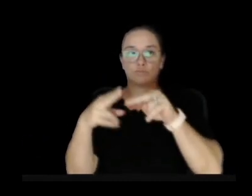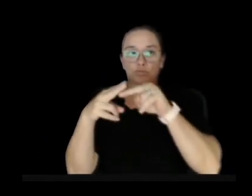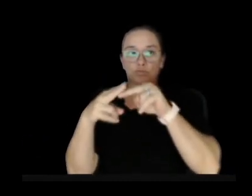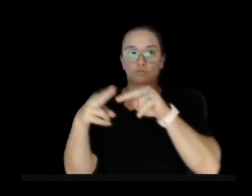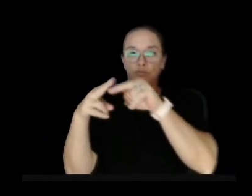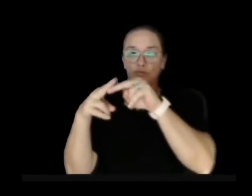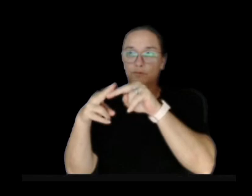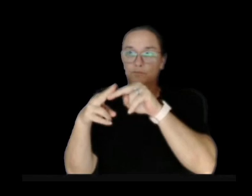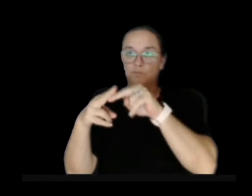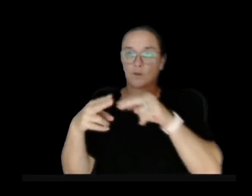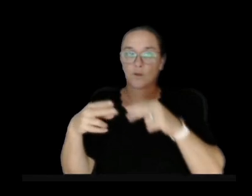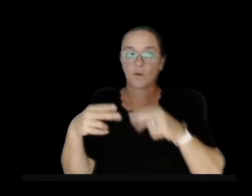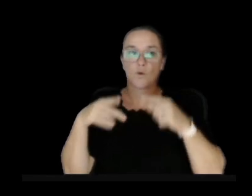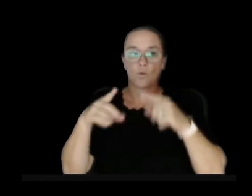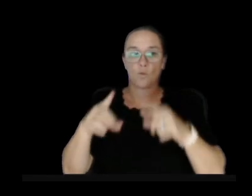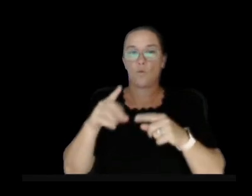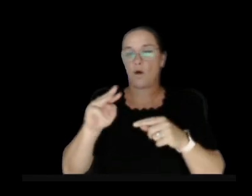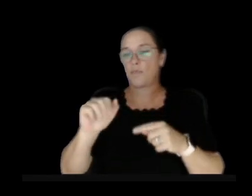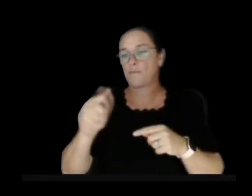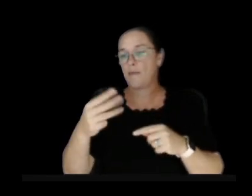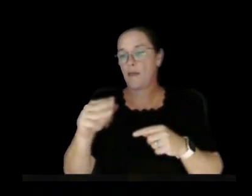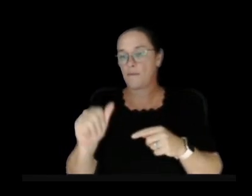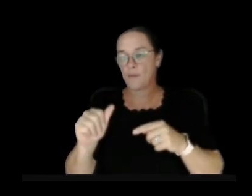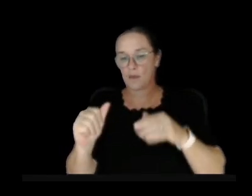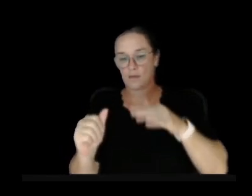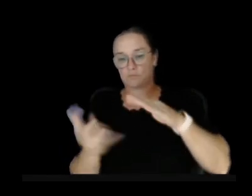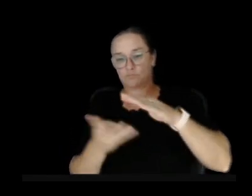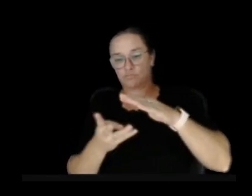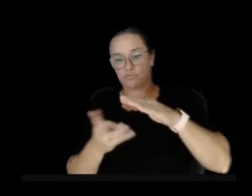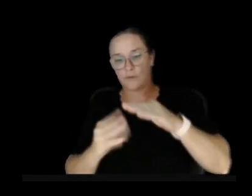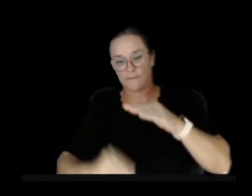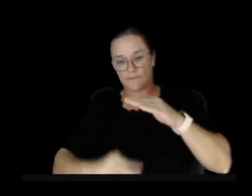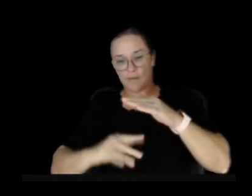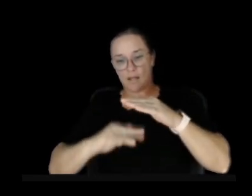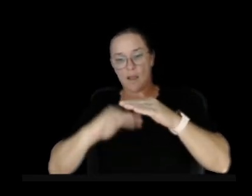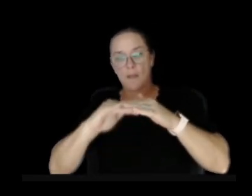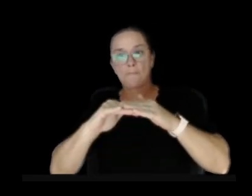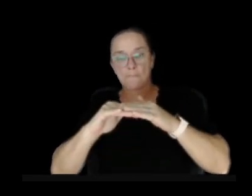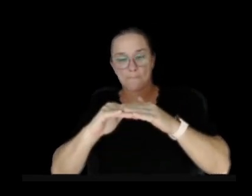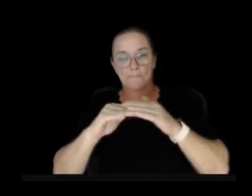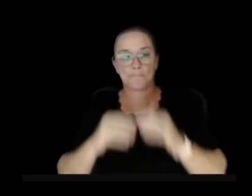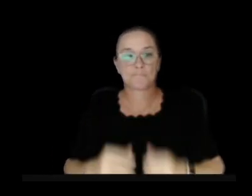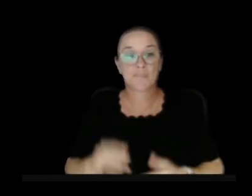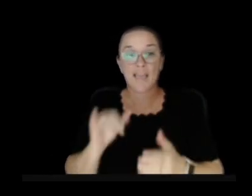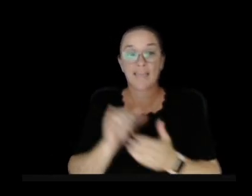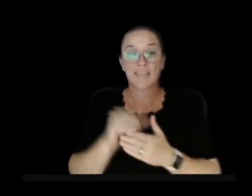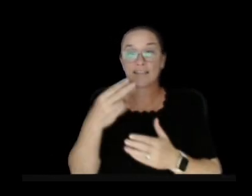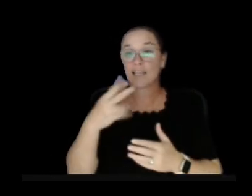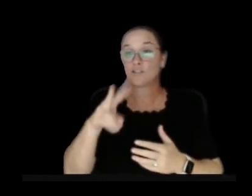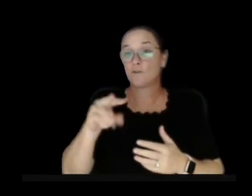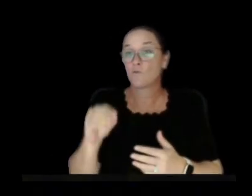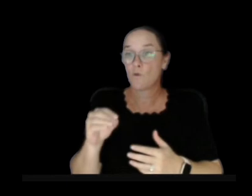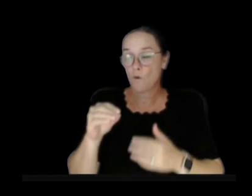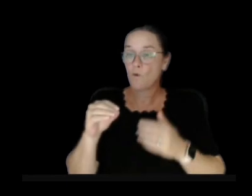as magma continues to fill it and swell it up more passively and that's our hawaiian volcano summary for this week